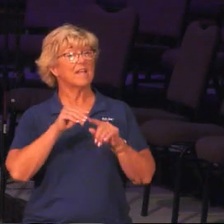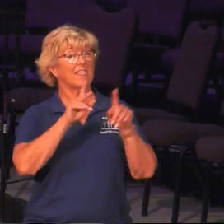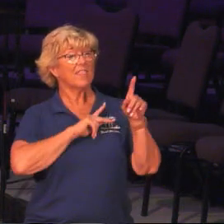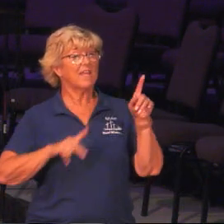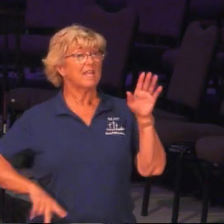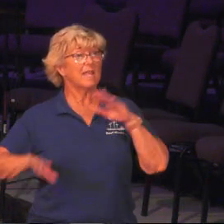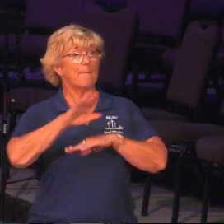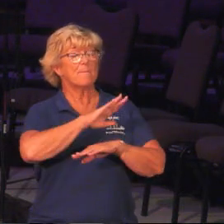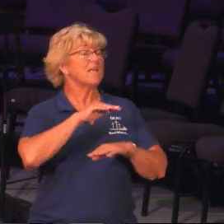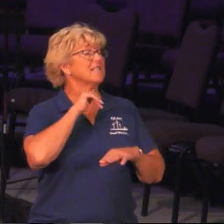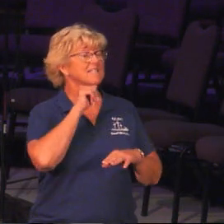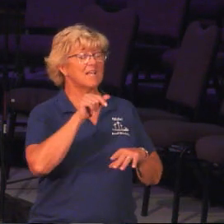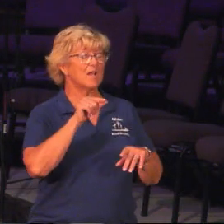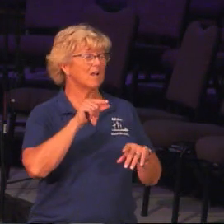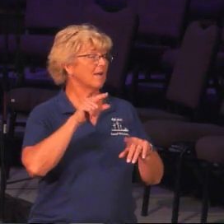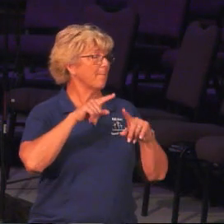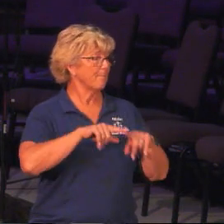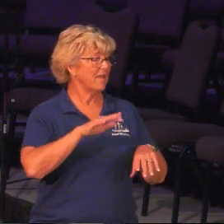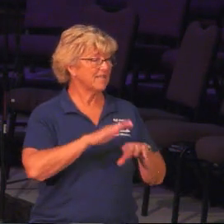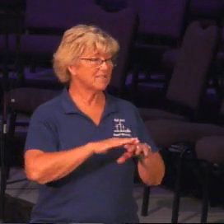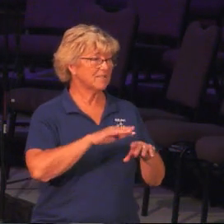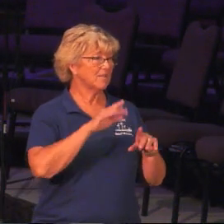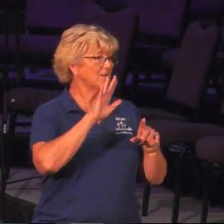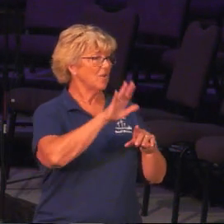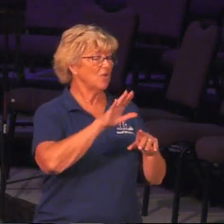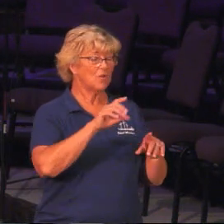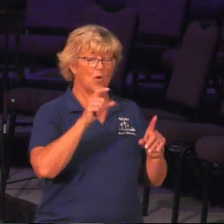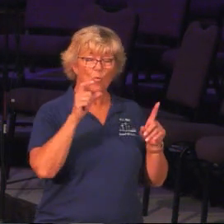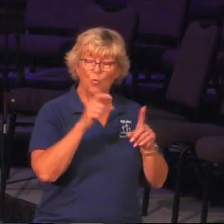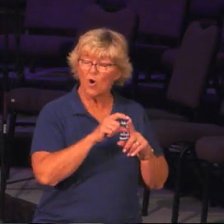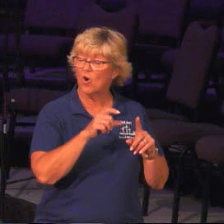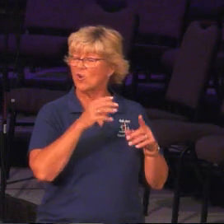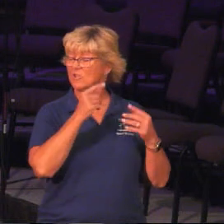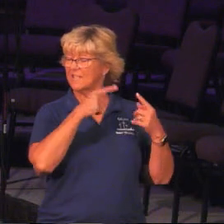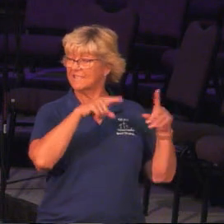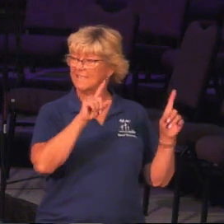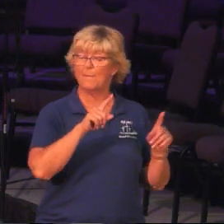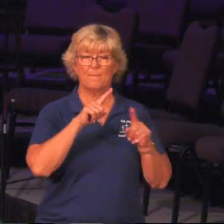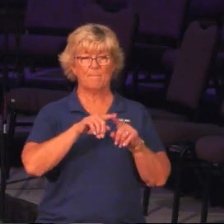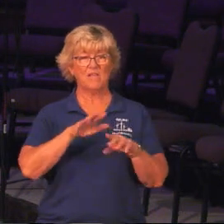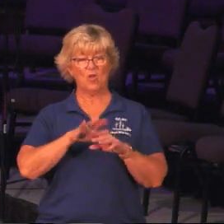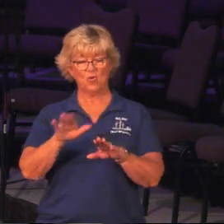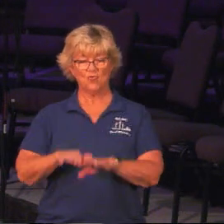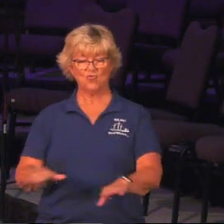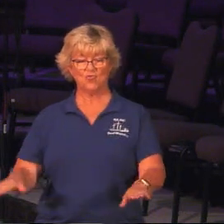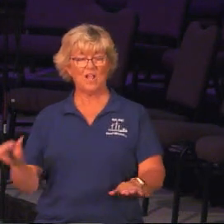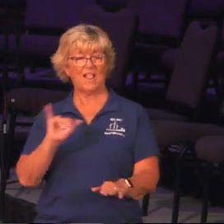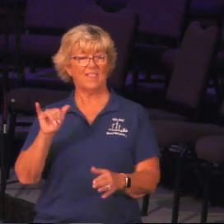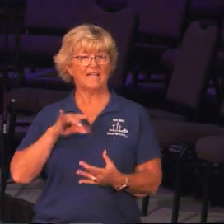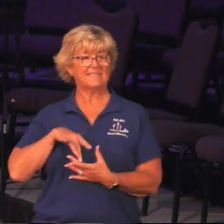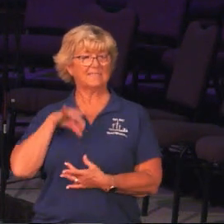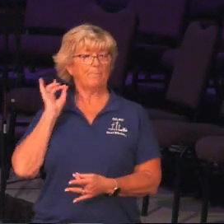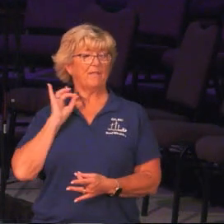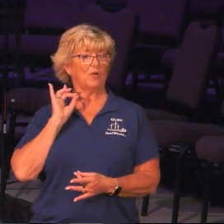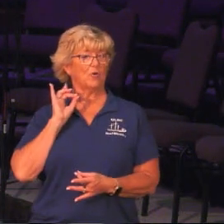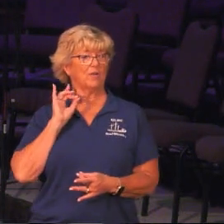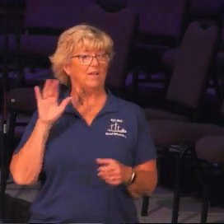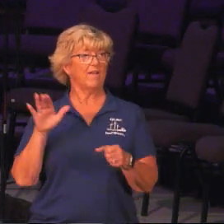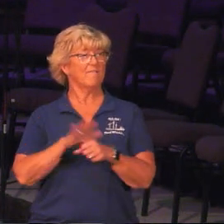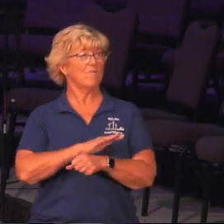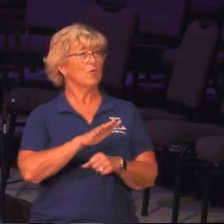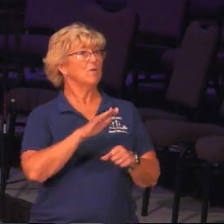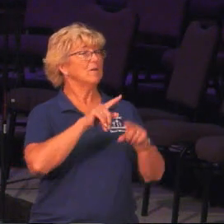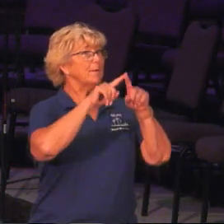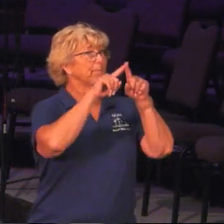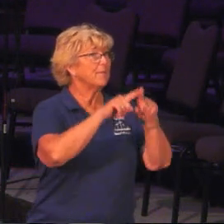works, words, or successes, but on childlike humility of spirit. Full obedience, dependence, and